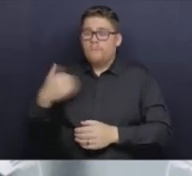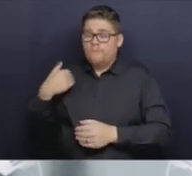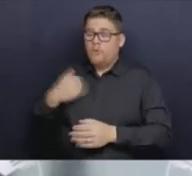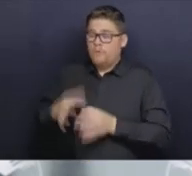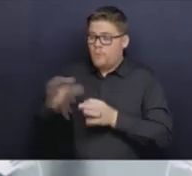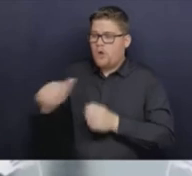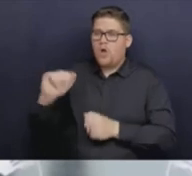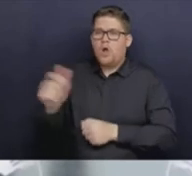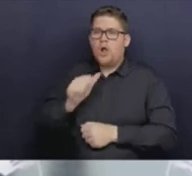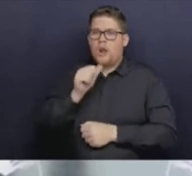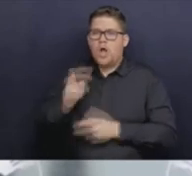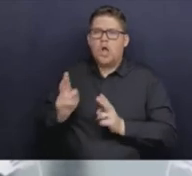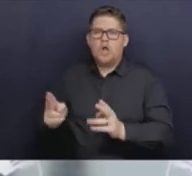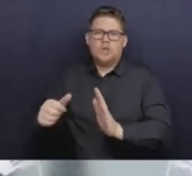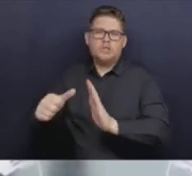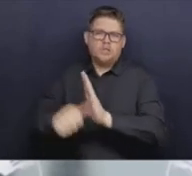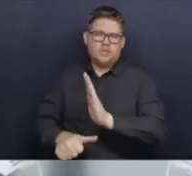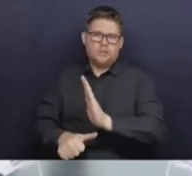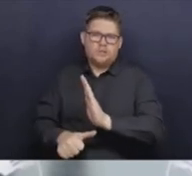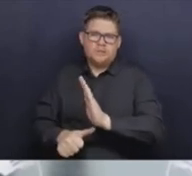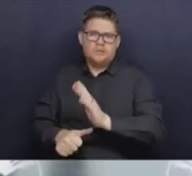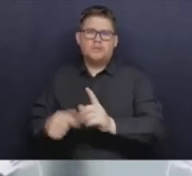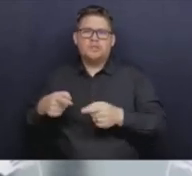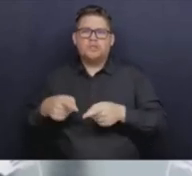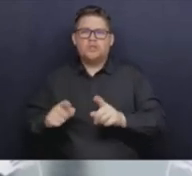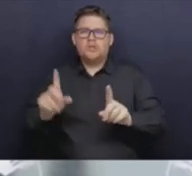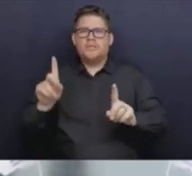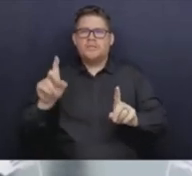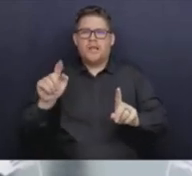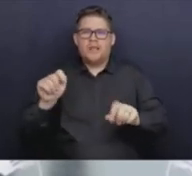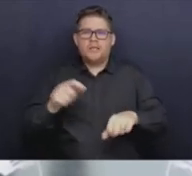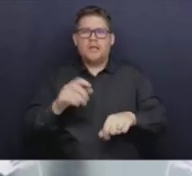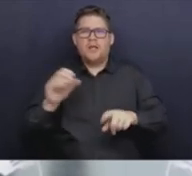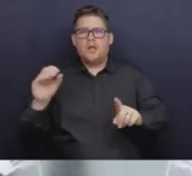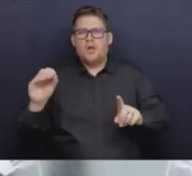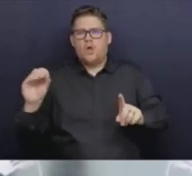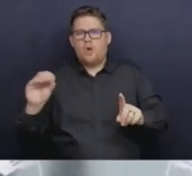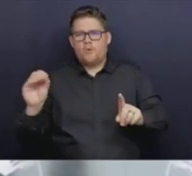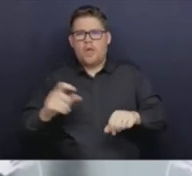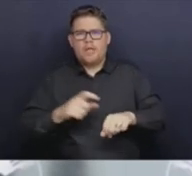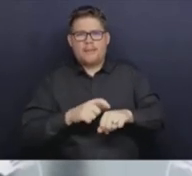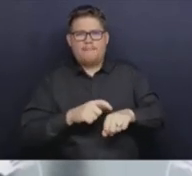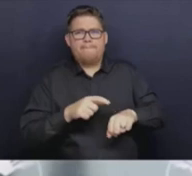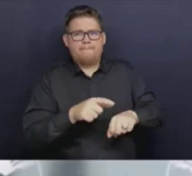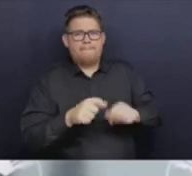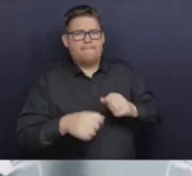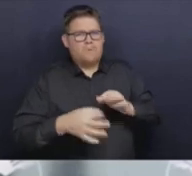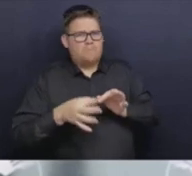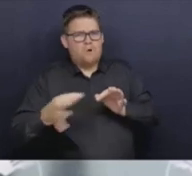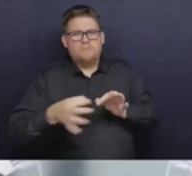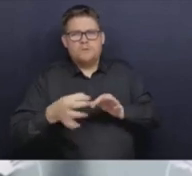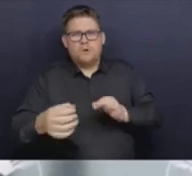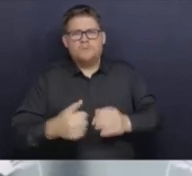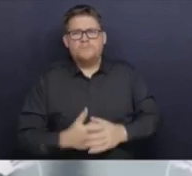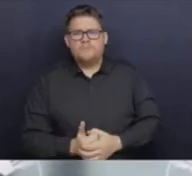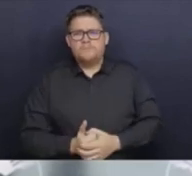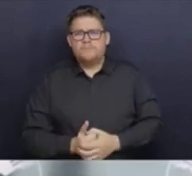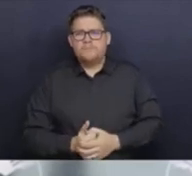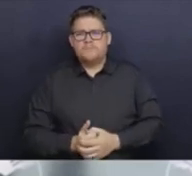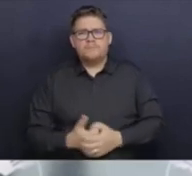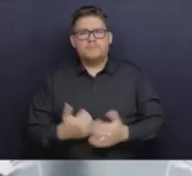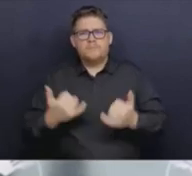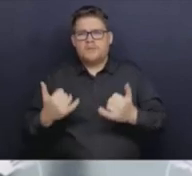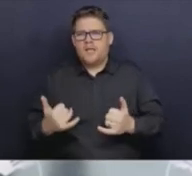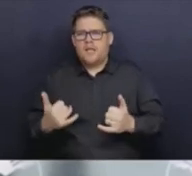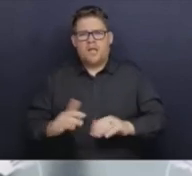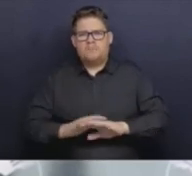Omicron variant of concerns, early Omicron variant of concerns cases. So we deferred fewer surgeries in those times. And now we're